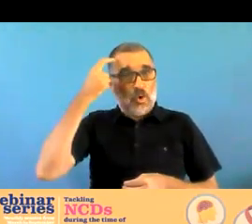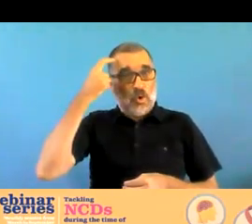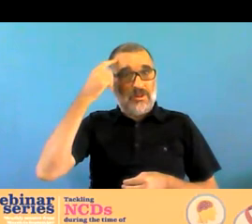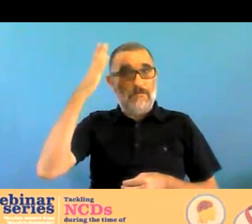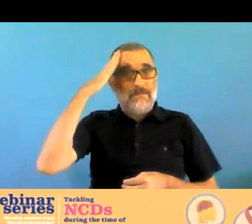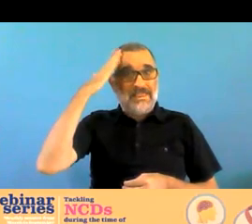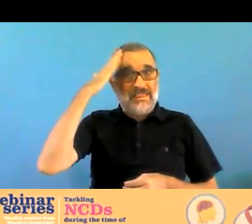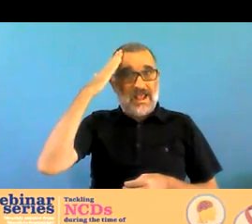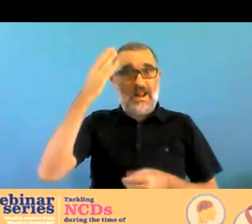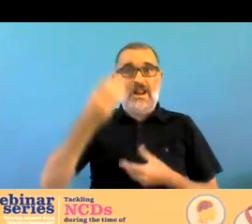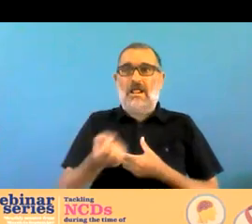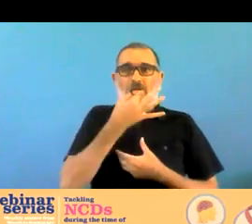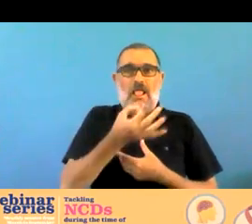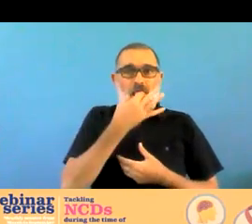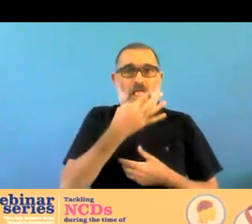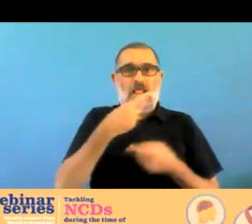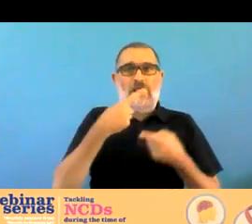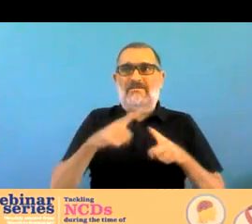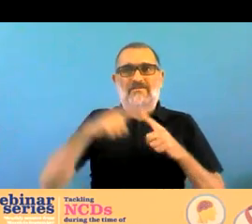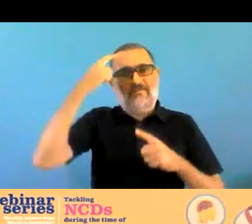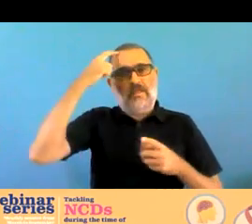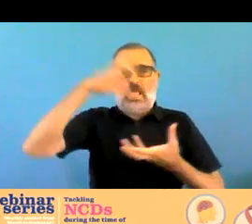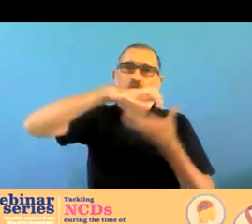to social support systems and so forth